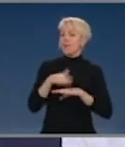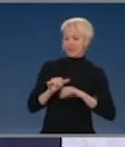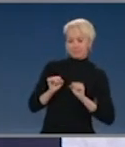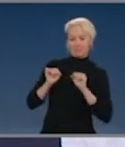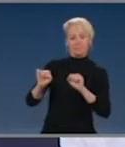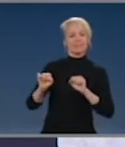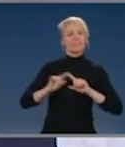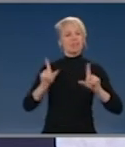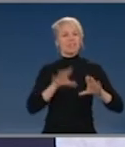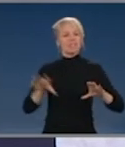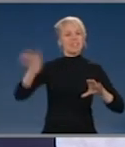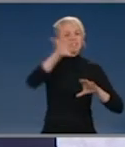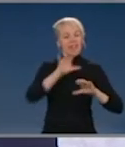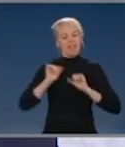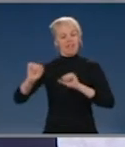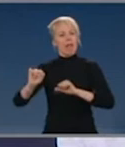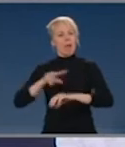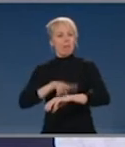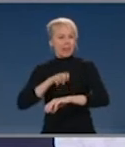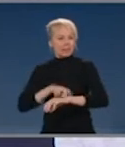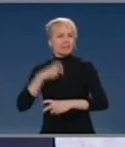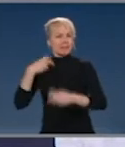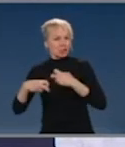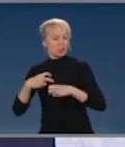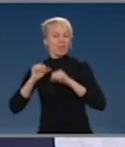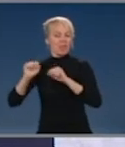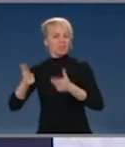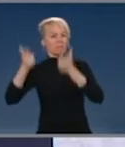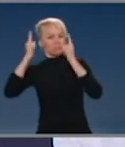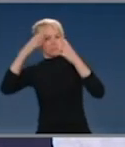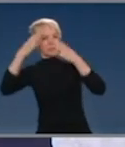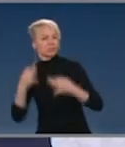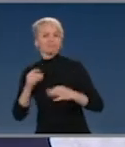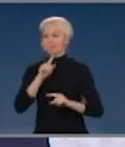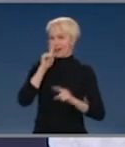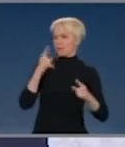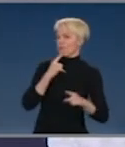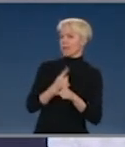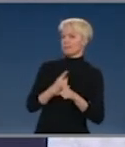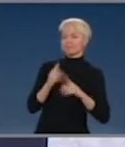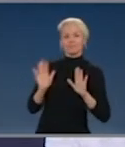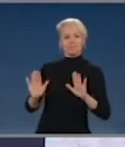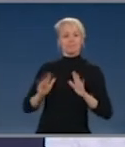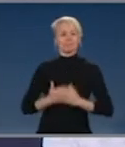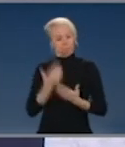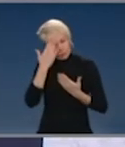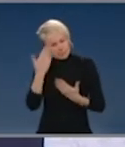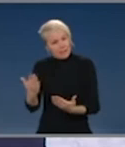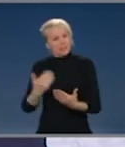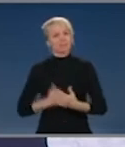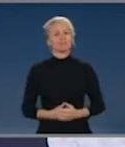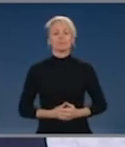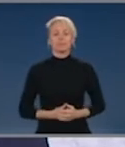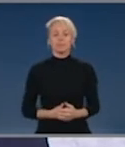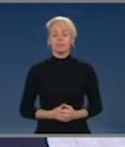decisions of police forces and they're the they're the decisions that they have made but let me be clear as I